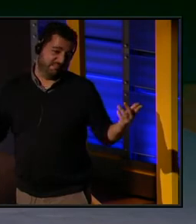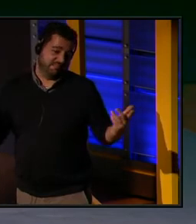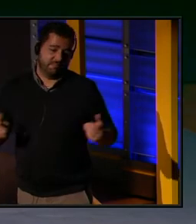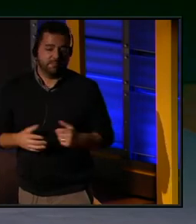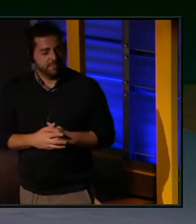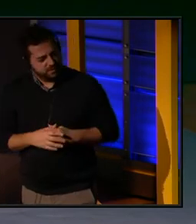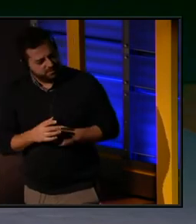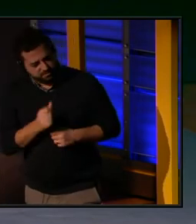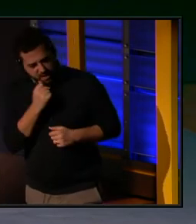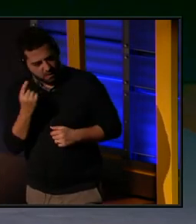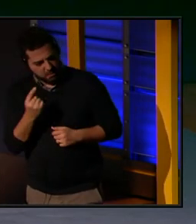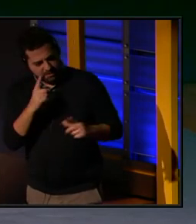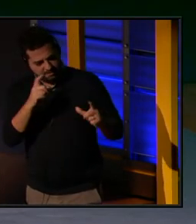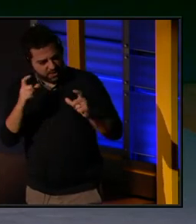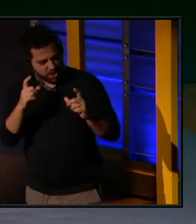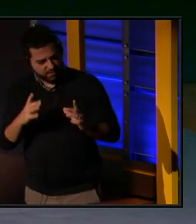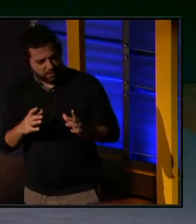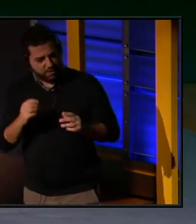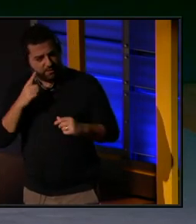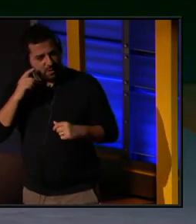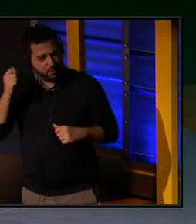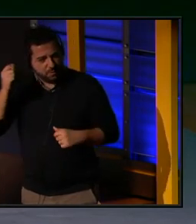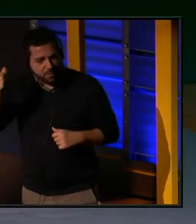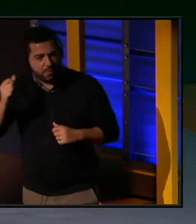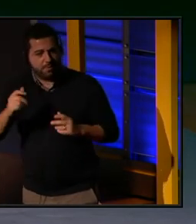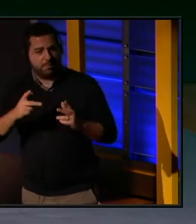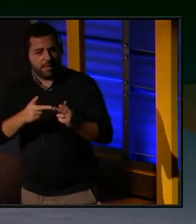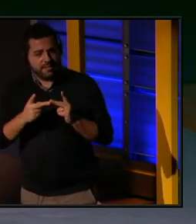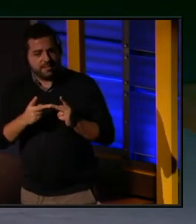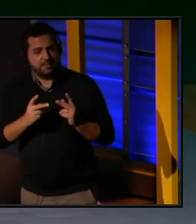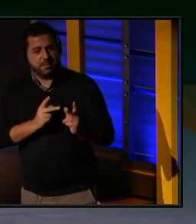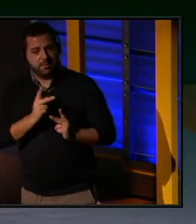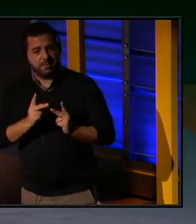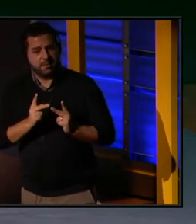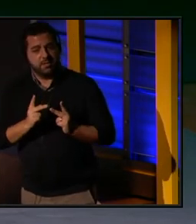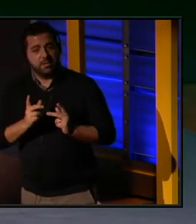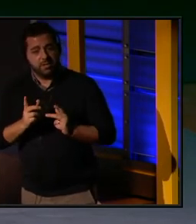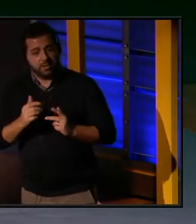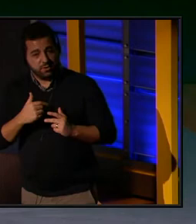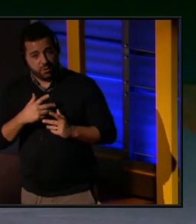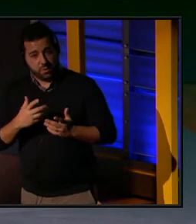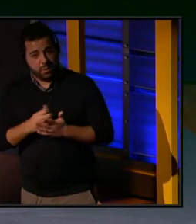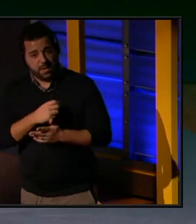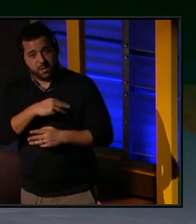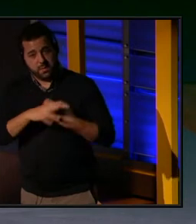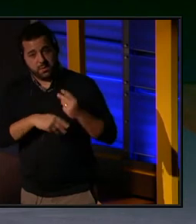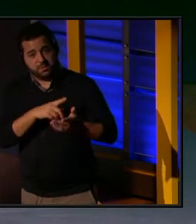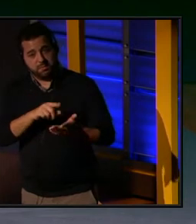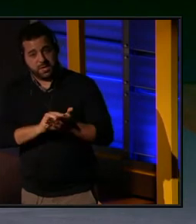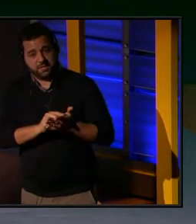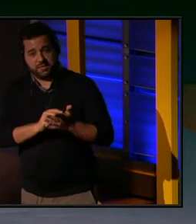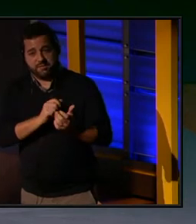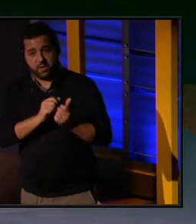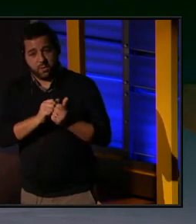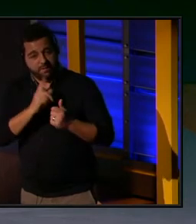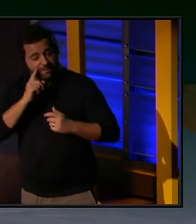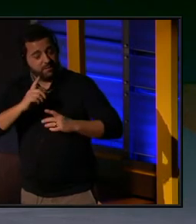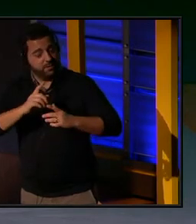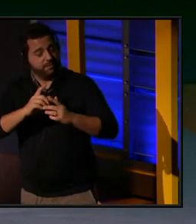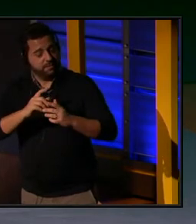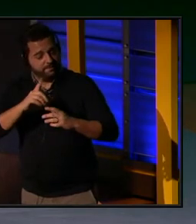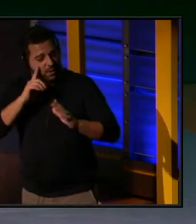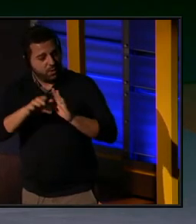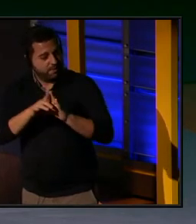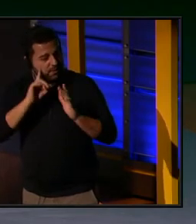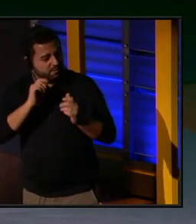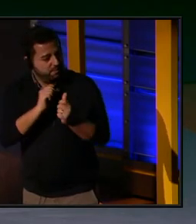You weren't always a photographer of remote places and remote people. You won a World Press Photo Award for sports photography. Mm